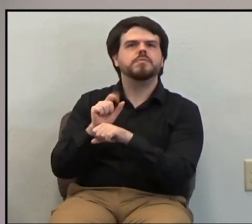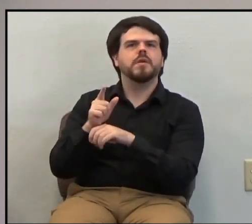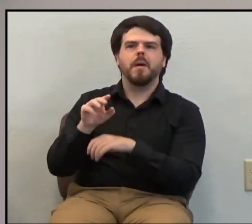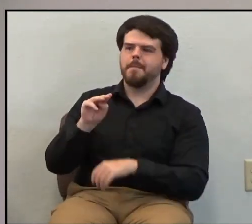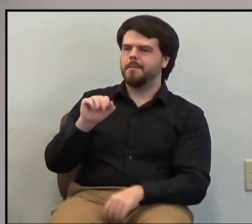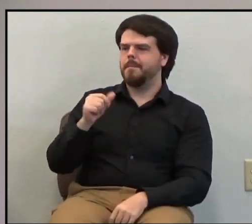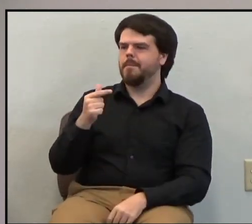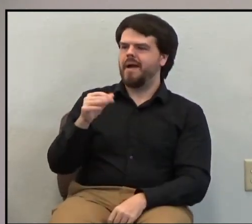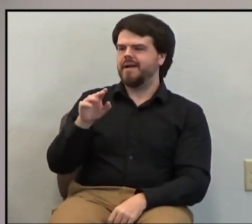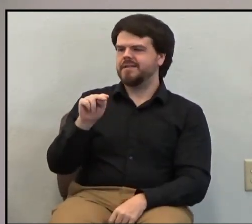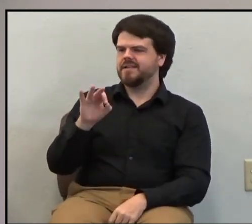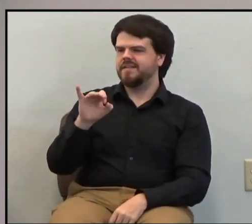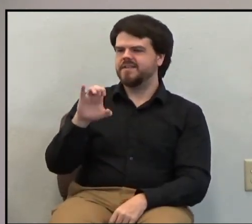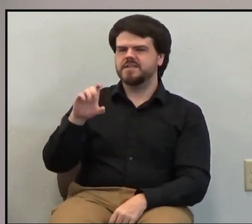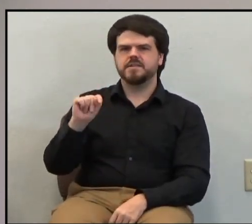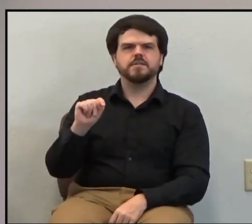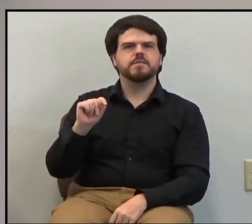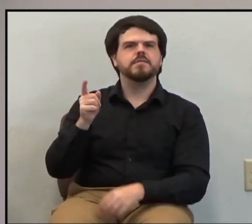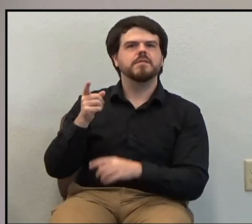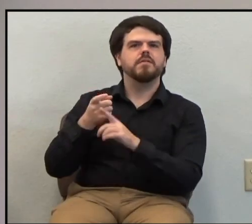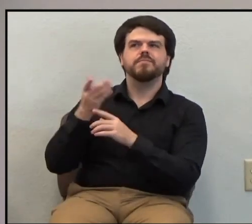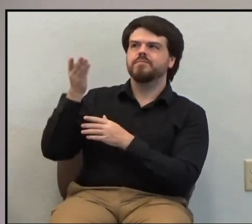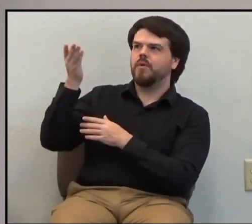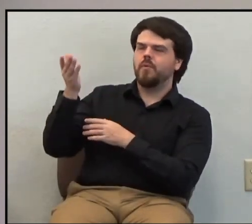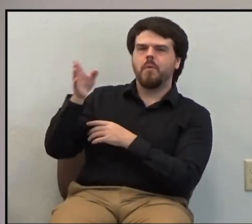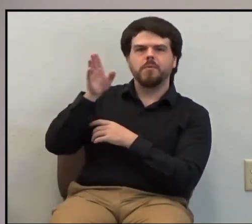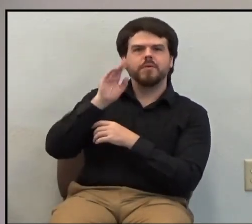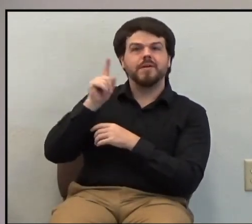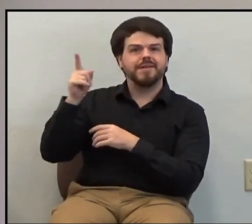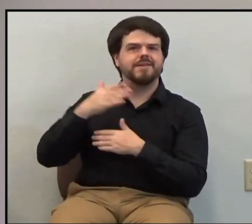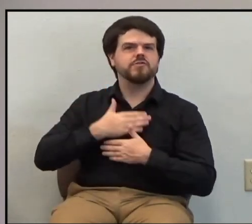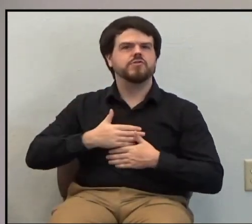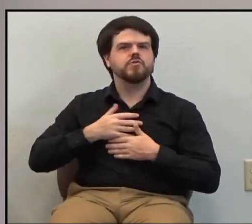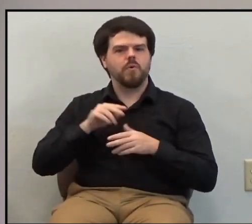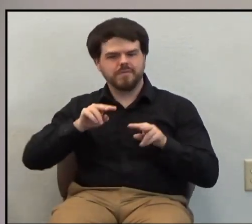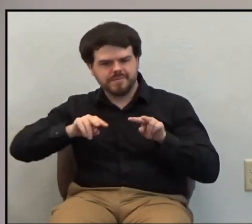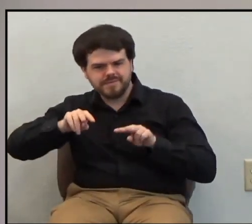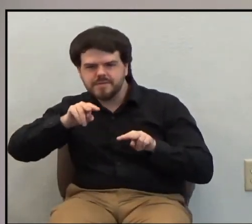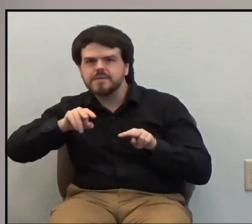enjoys watching those kind of men. He enjoys seeing them.